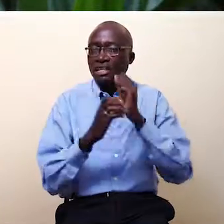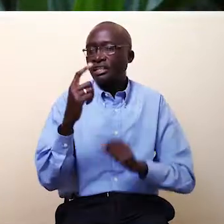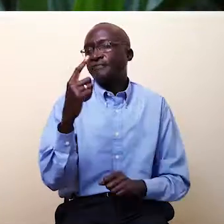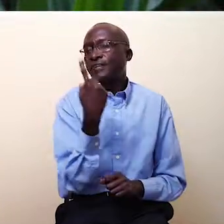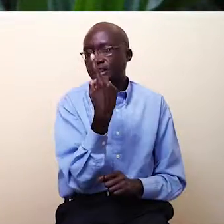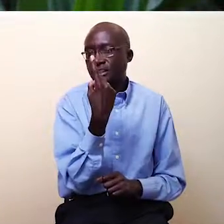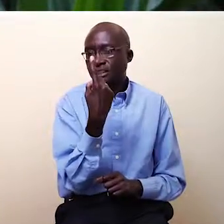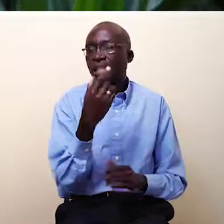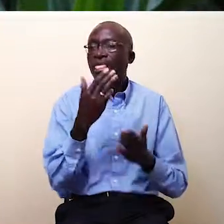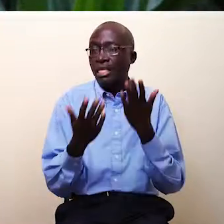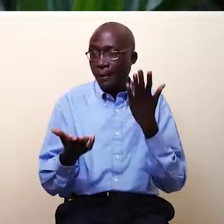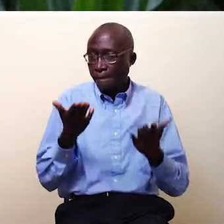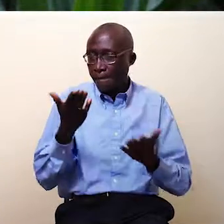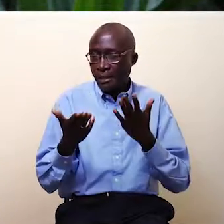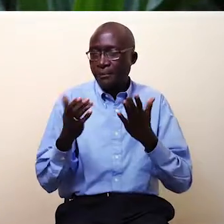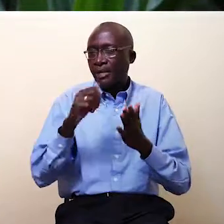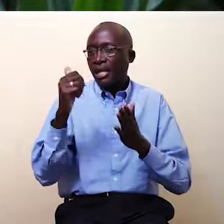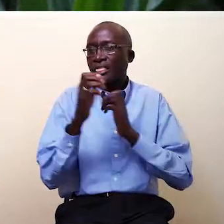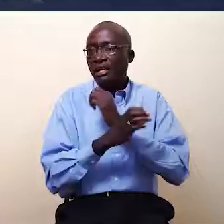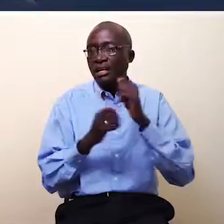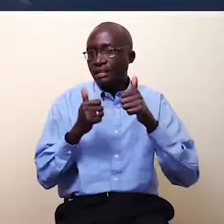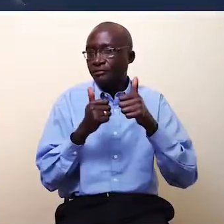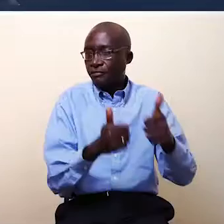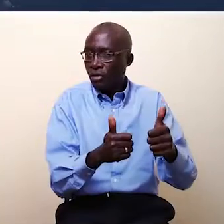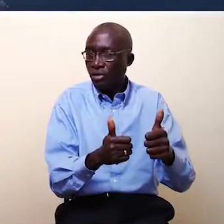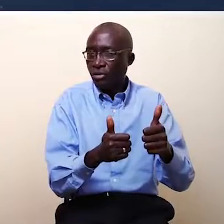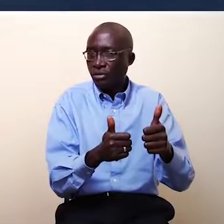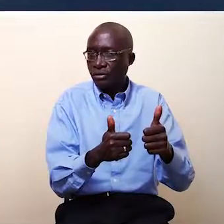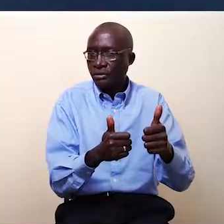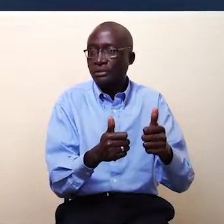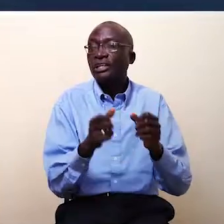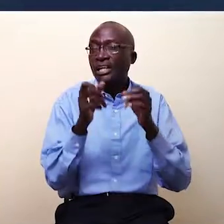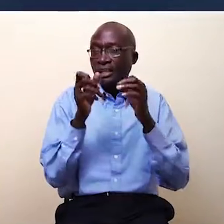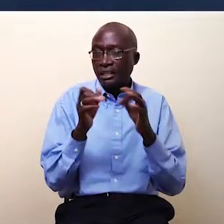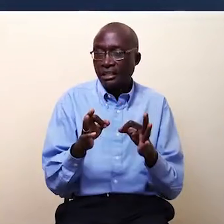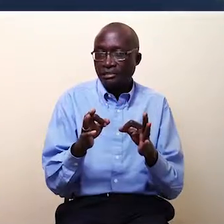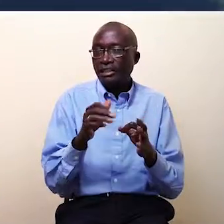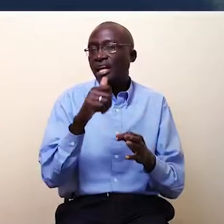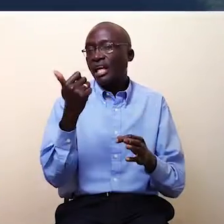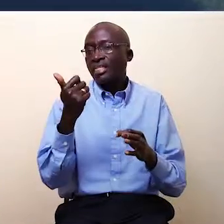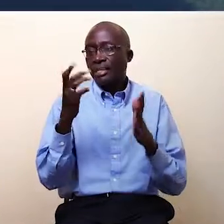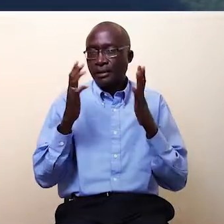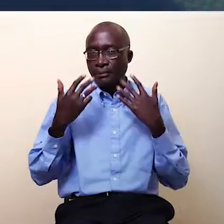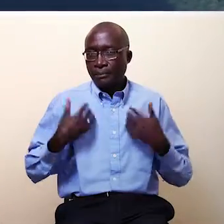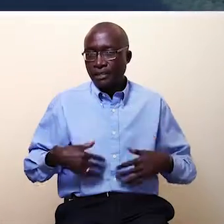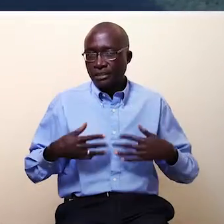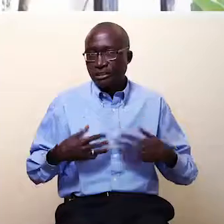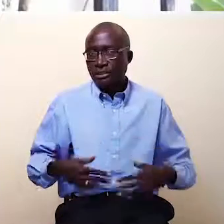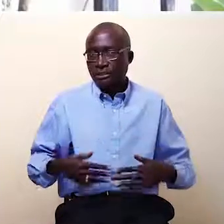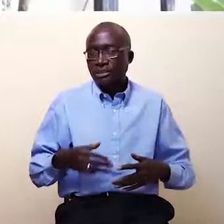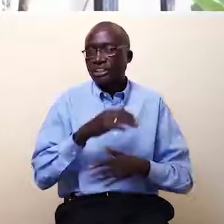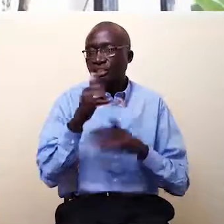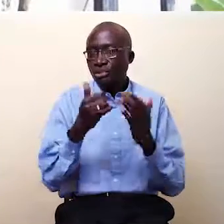first, then perhaps the rest of the country can do the same as well. Every other person in this republic,